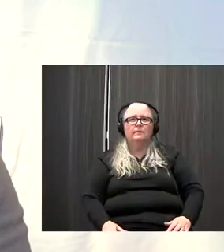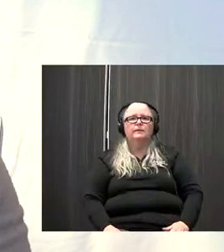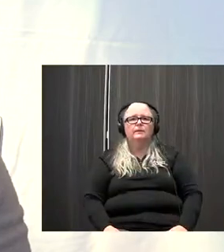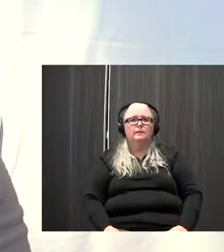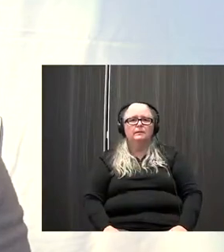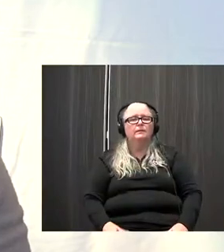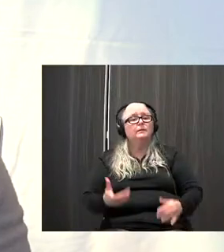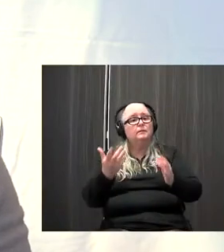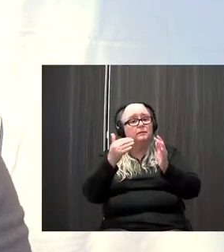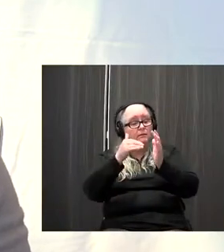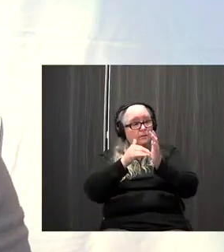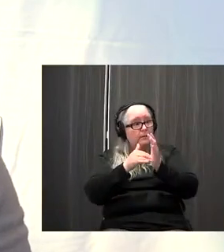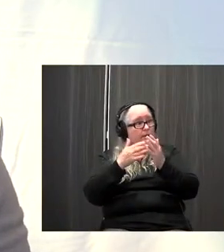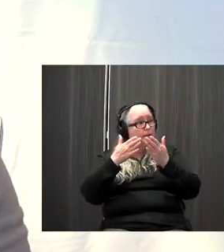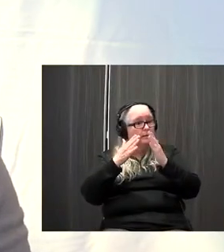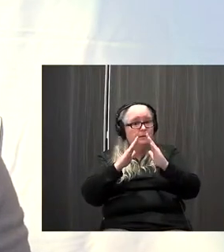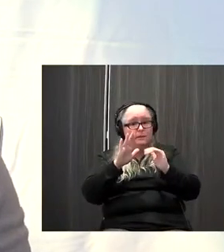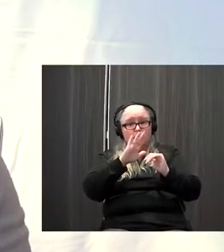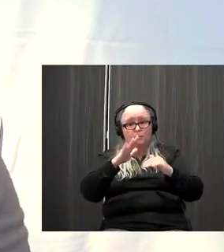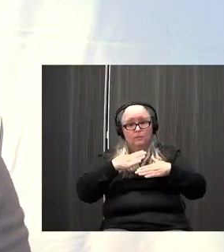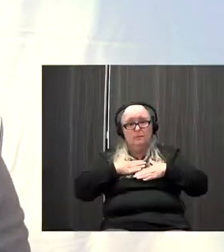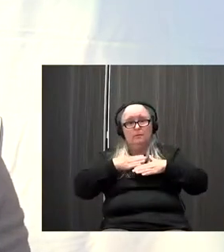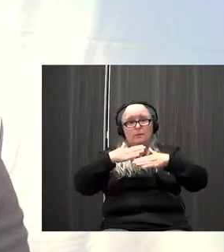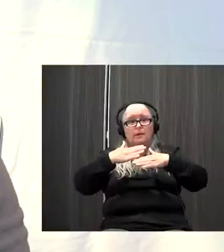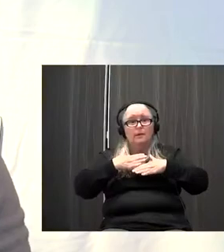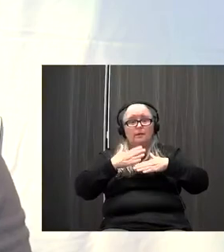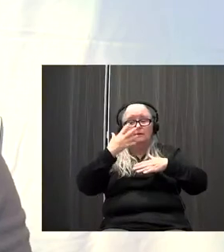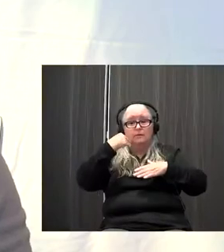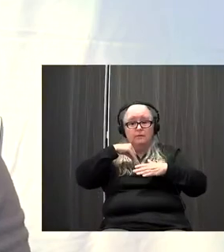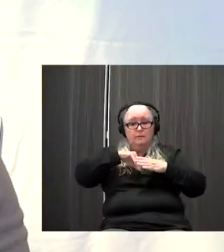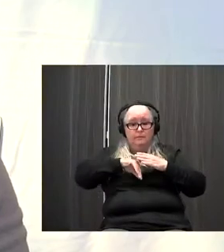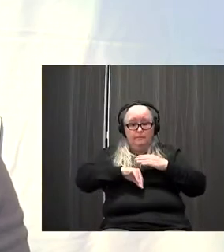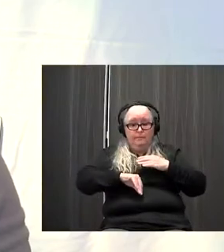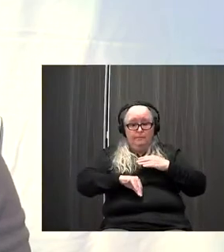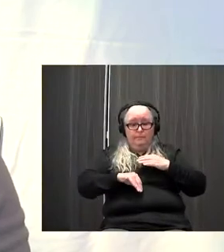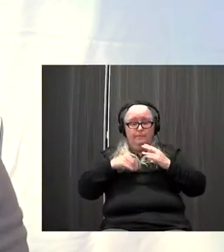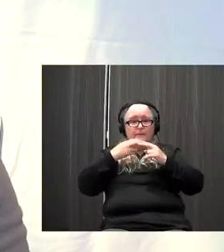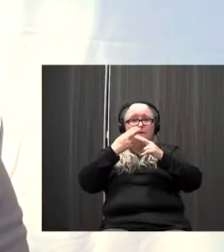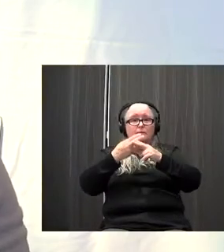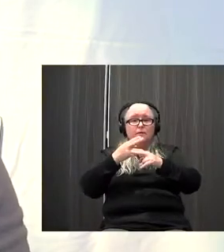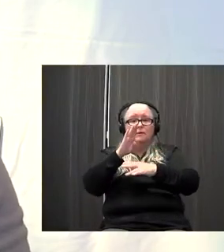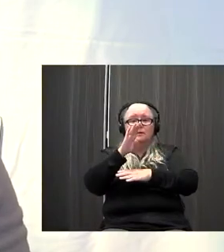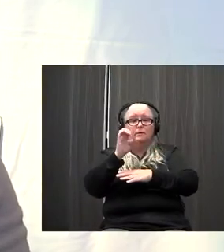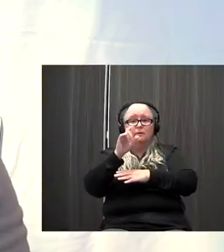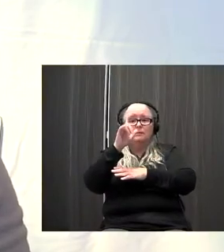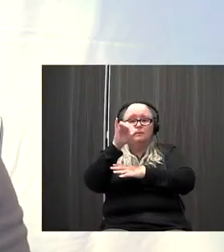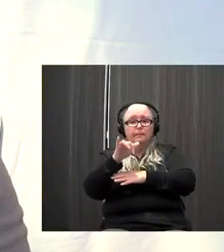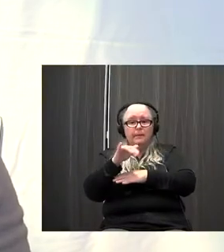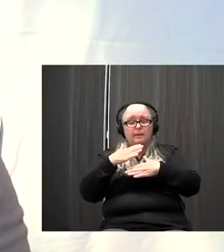So again, just letting your breath drop down into your belly, for what's called belly breathing, diaphragmatic breathing.